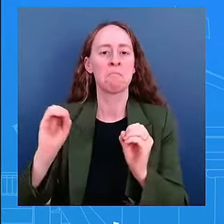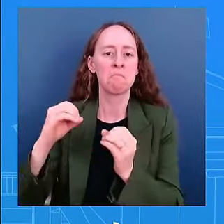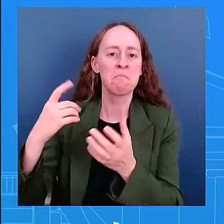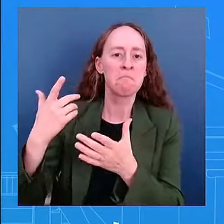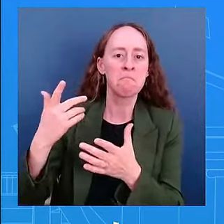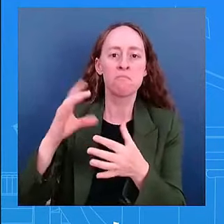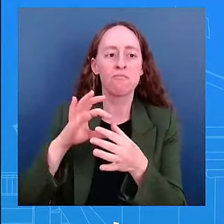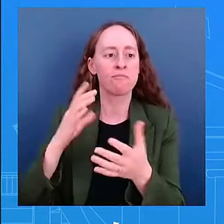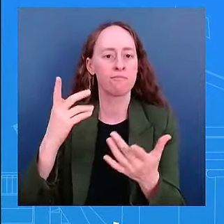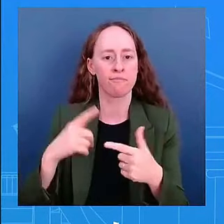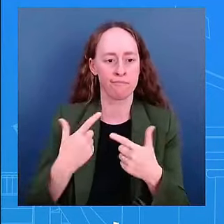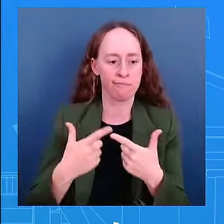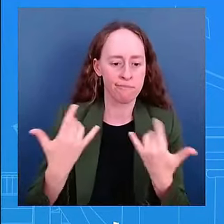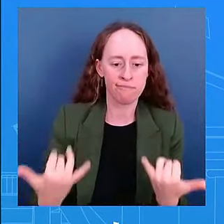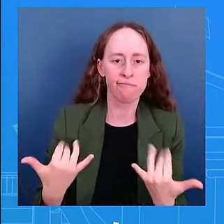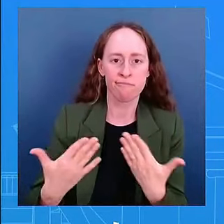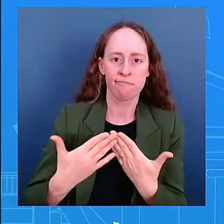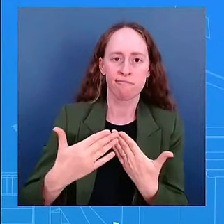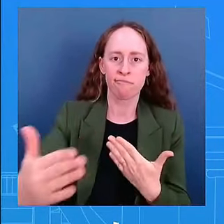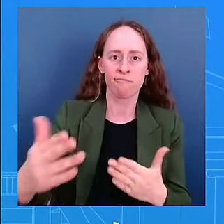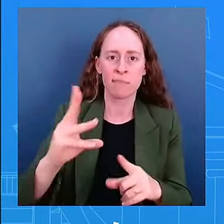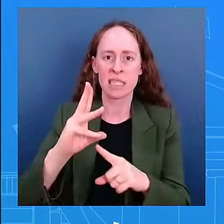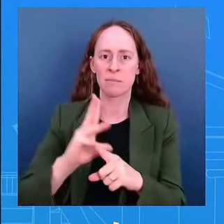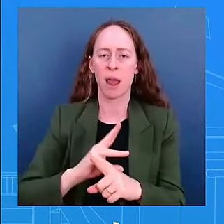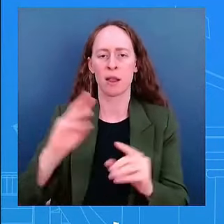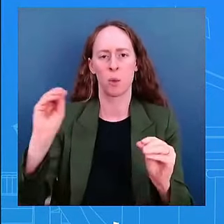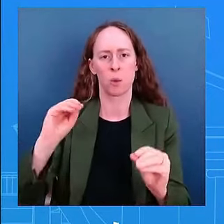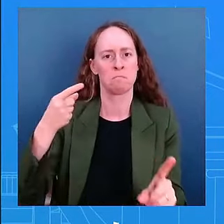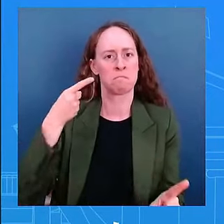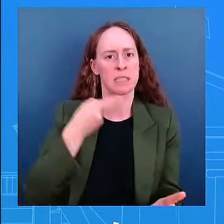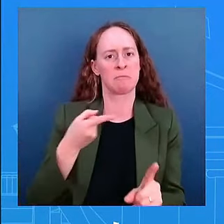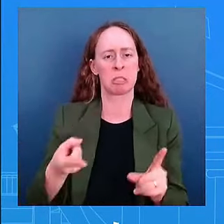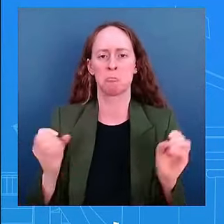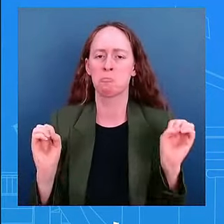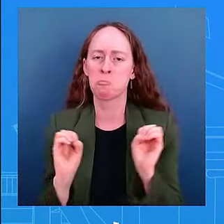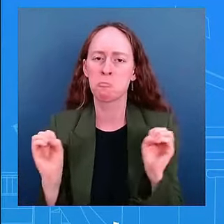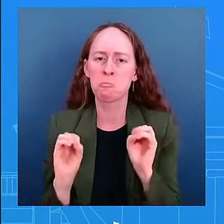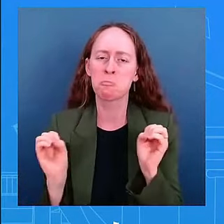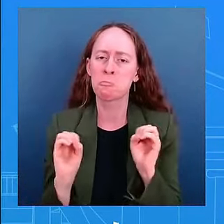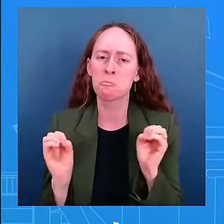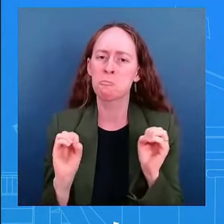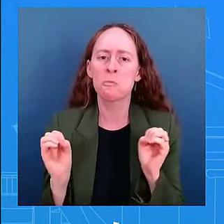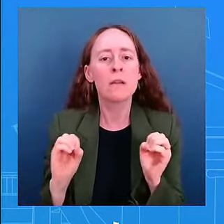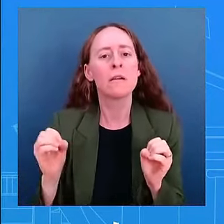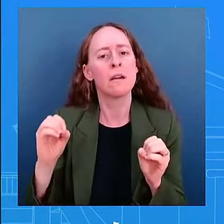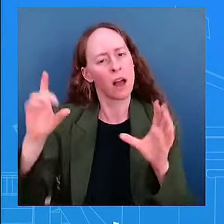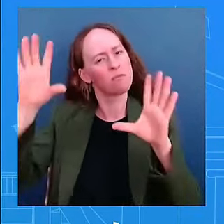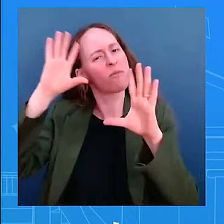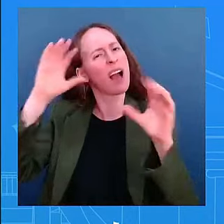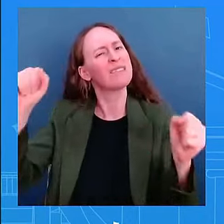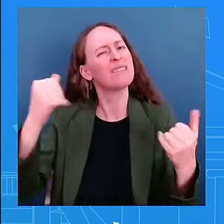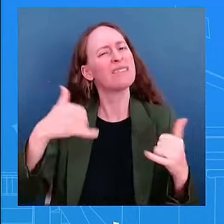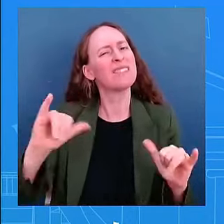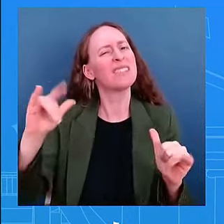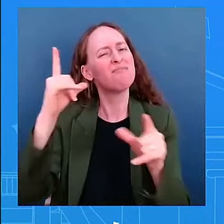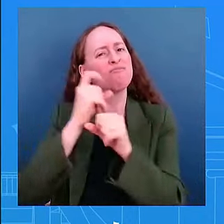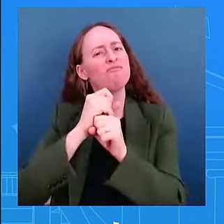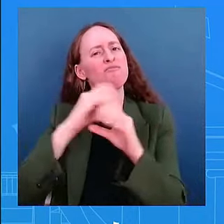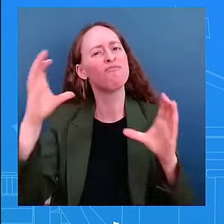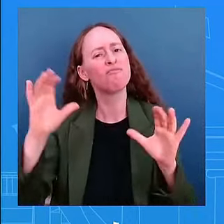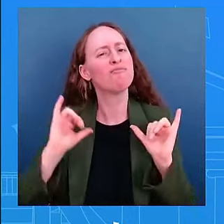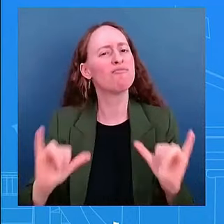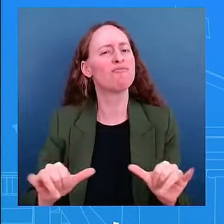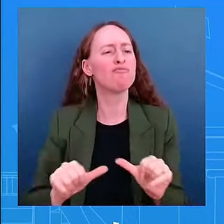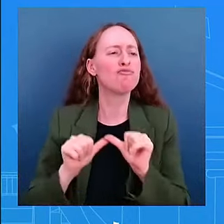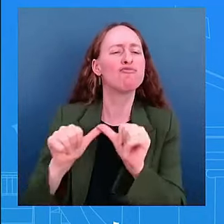but again this is something that the president's taken uh very seriously he wants to continue to deliver on behalf of the american people that's what you're going to